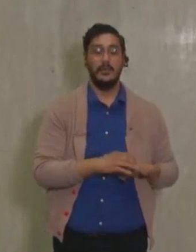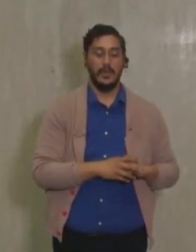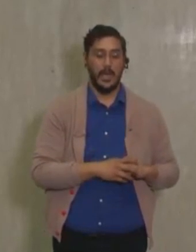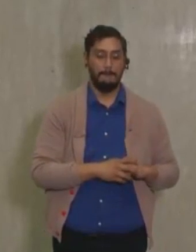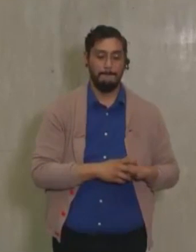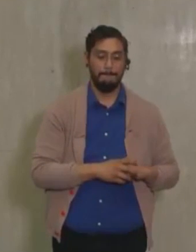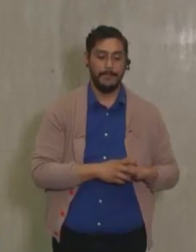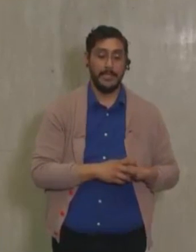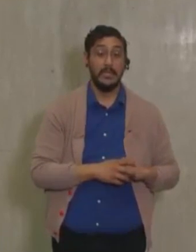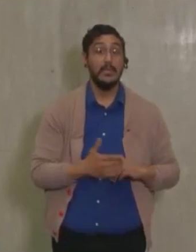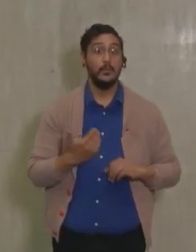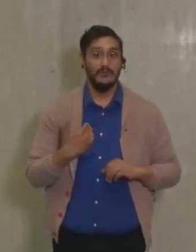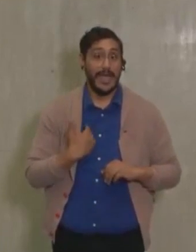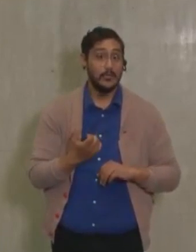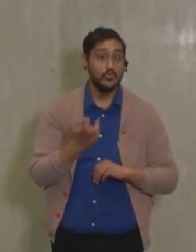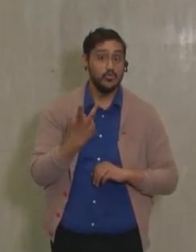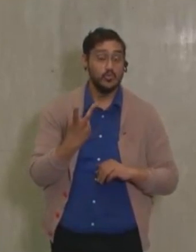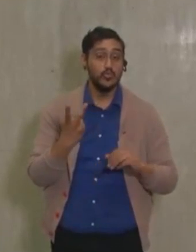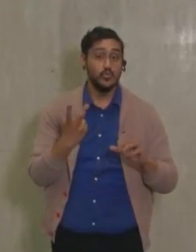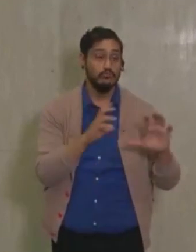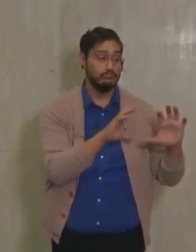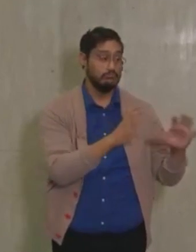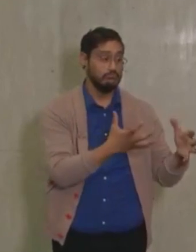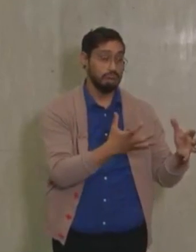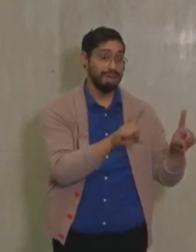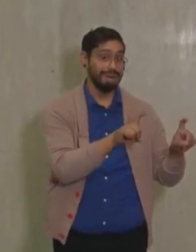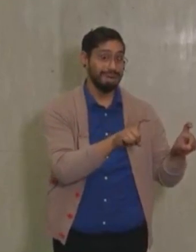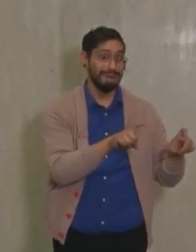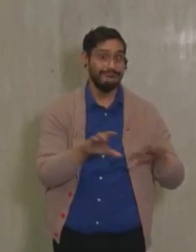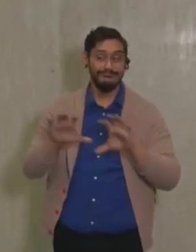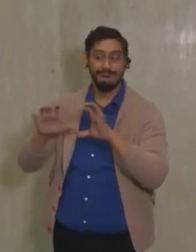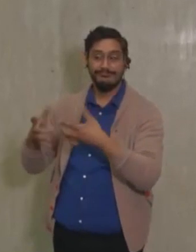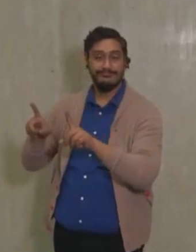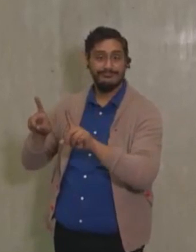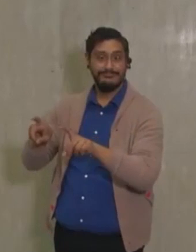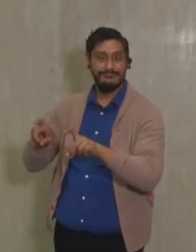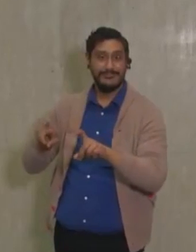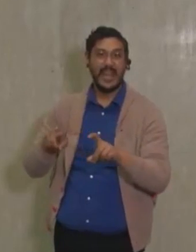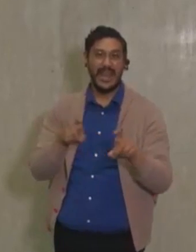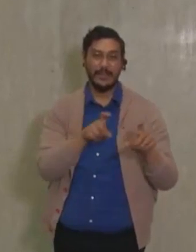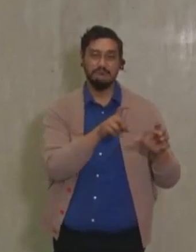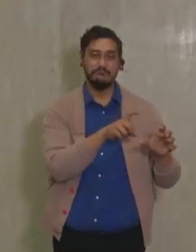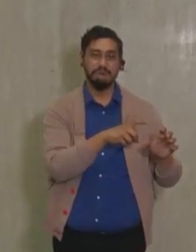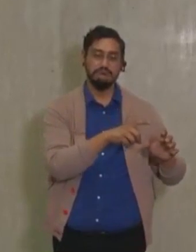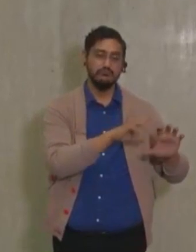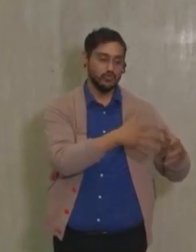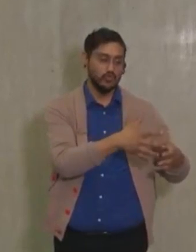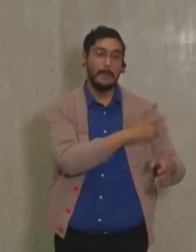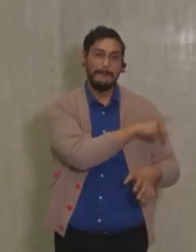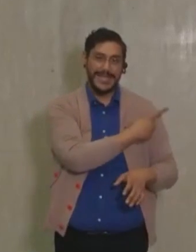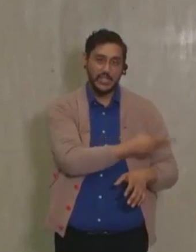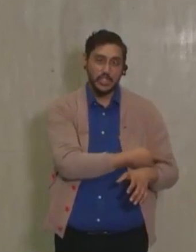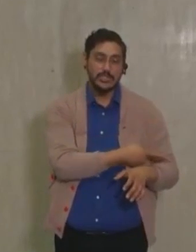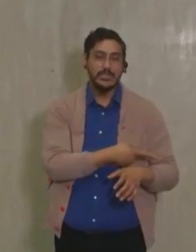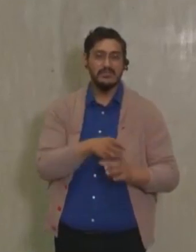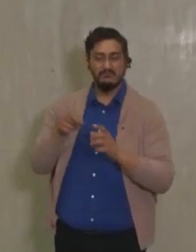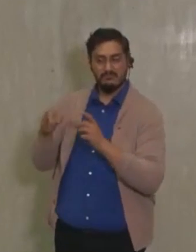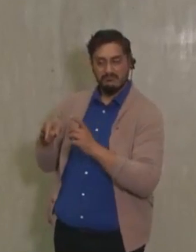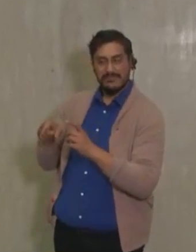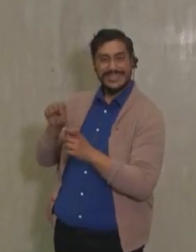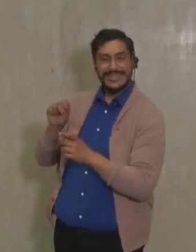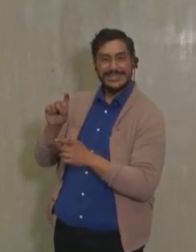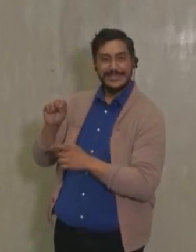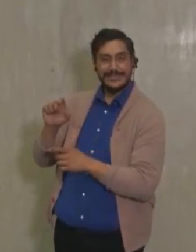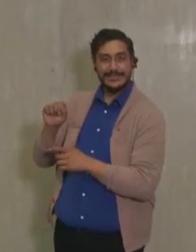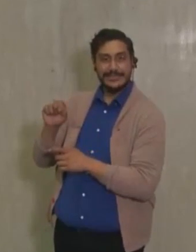two separate assessments where we used a small sample of patients at a lab in Stanford and